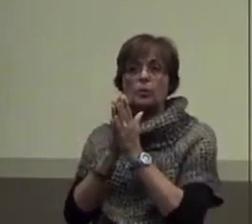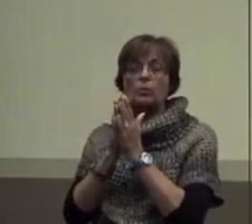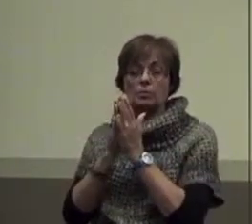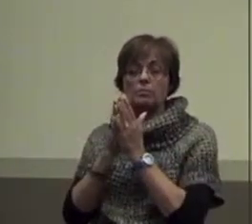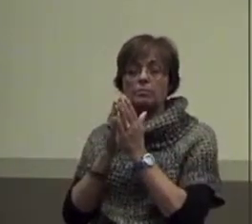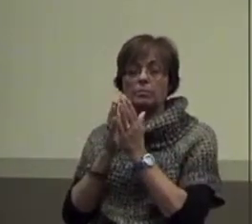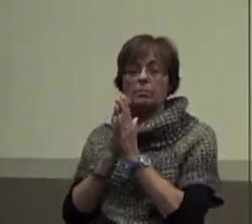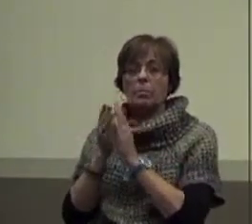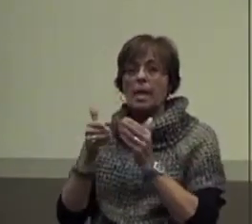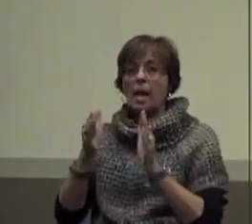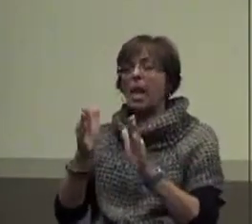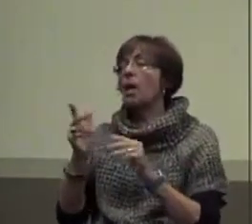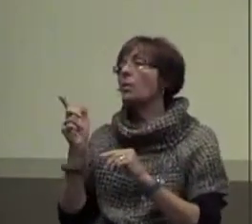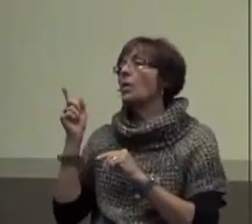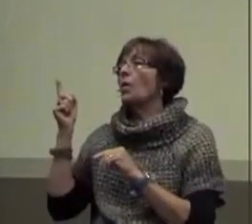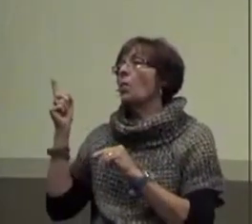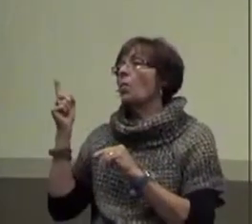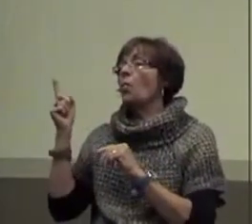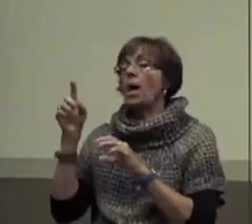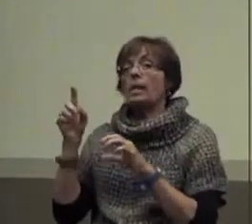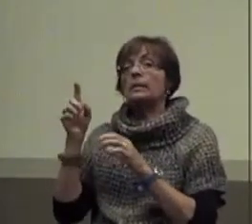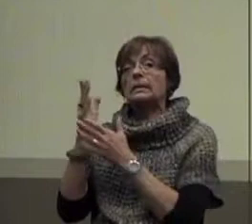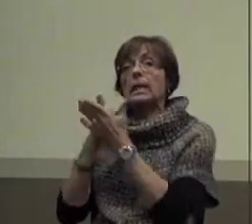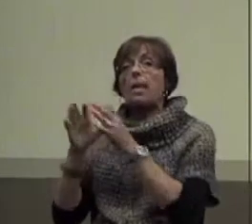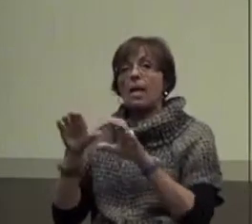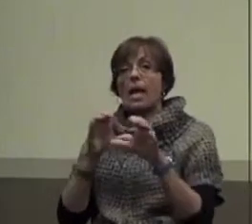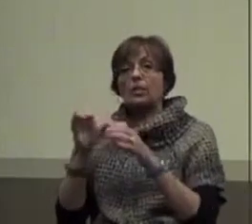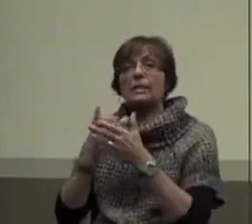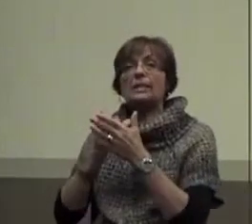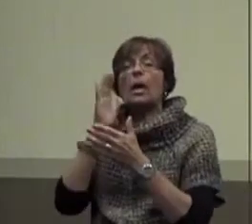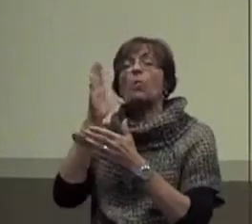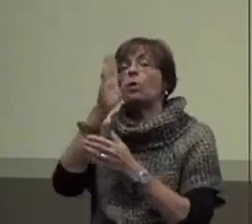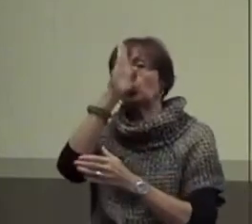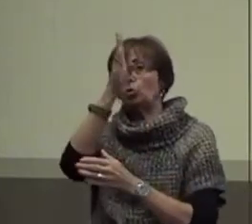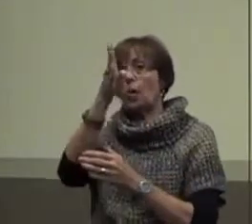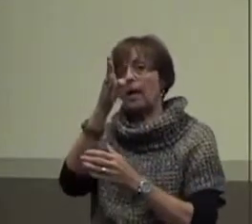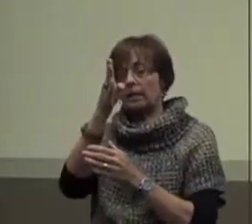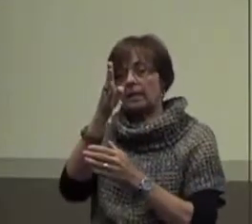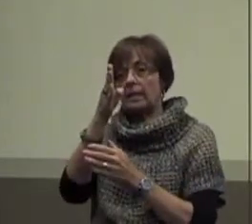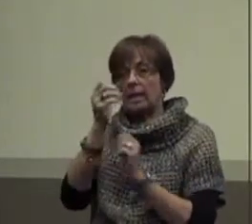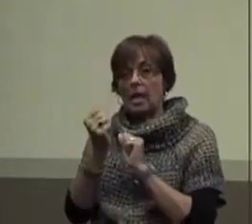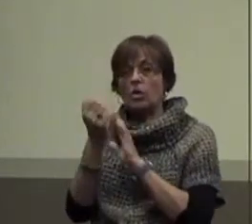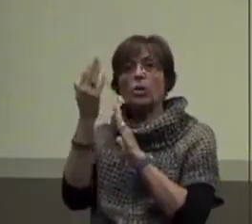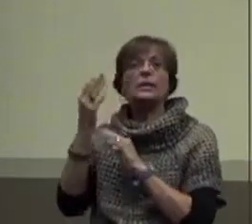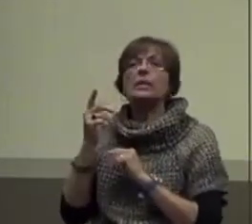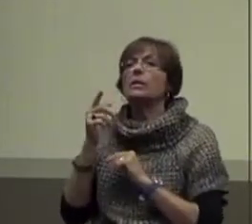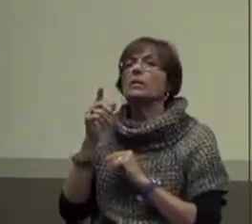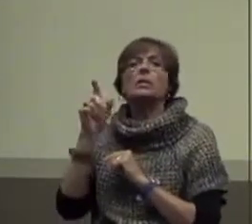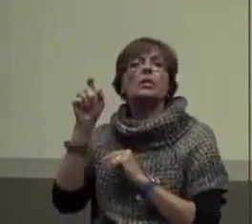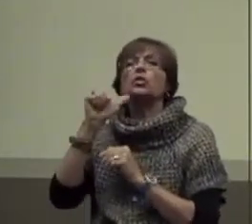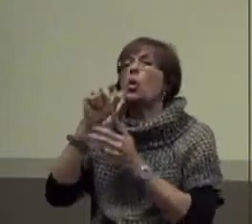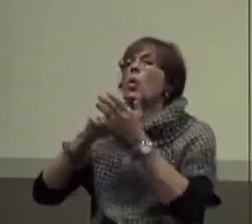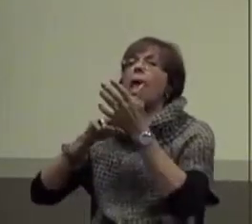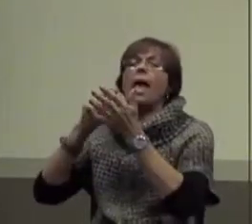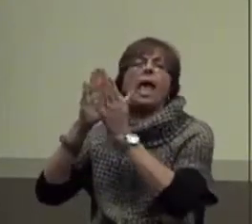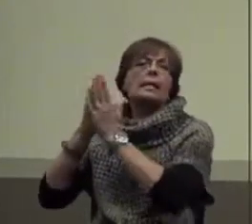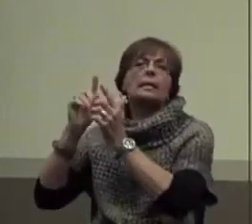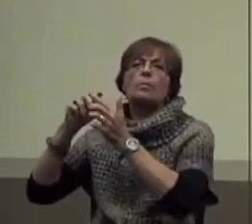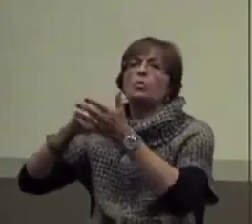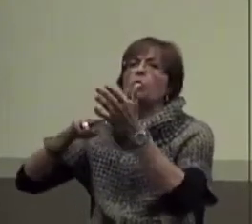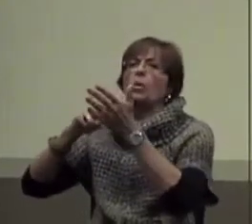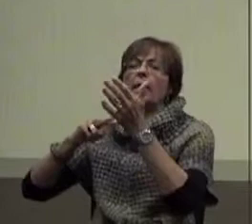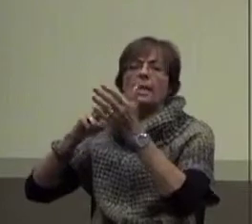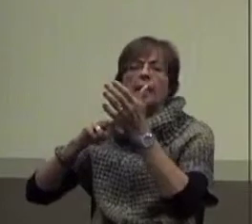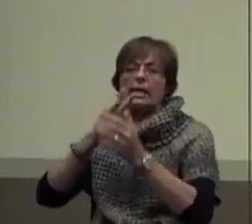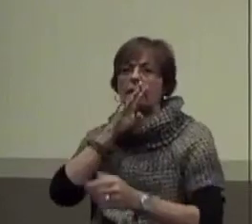Some good options that will directly address this is one, don't ask the student to read aloud in class because that directly